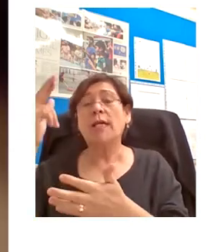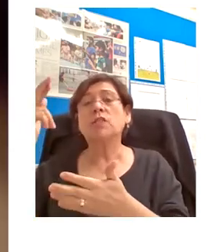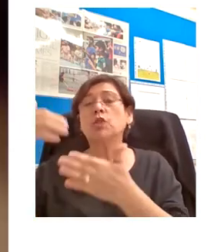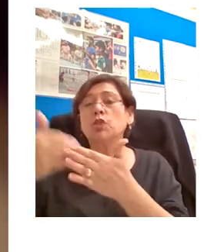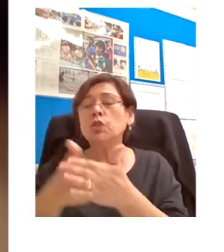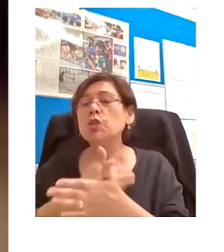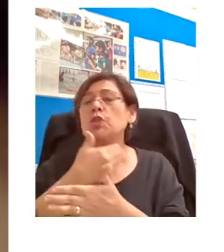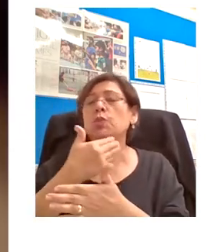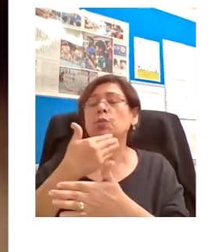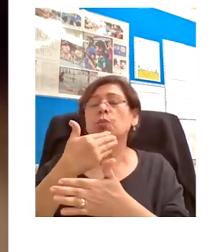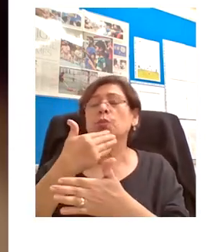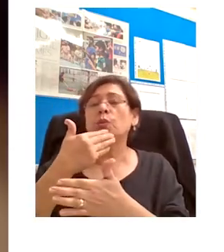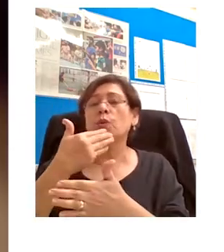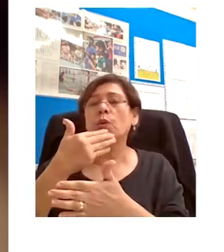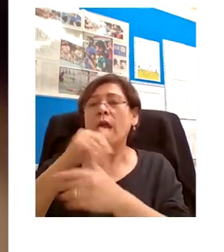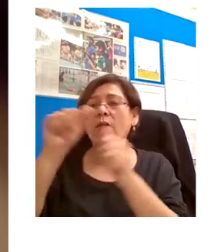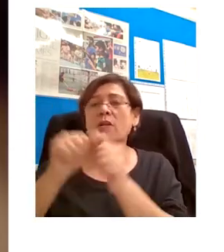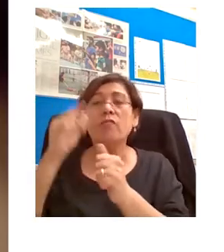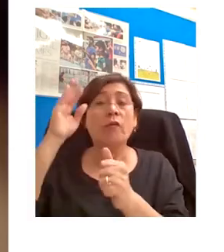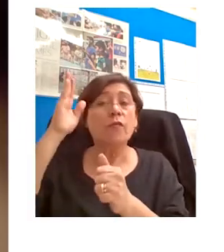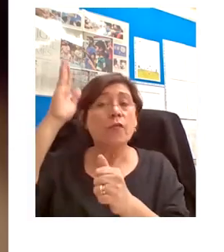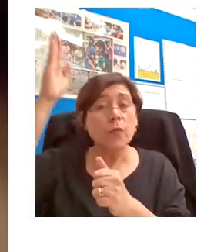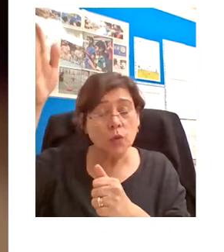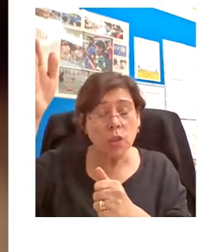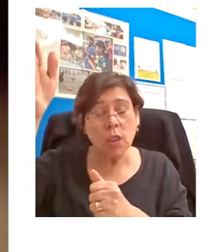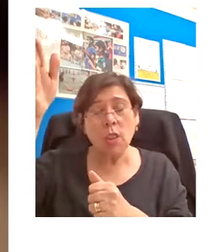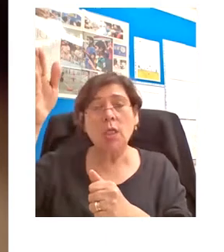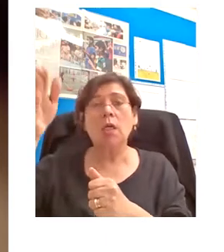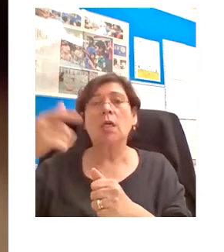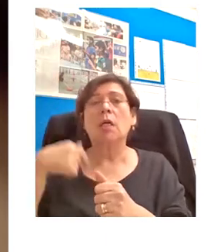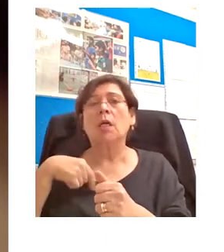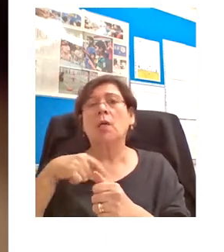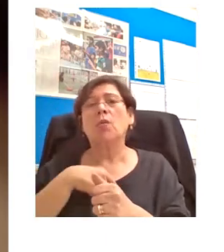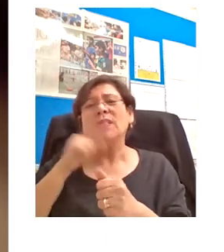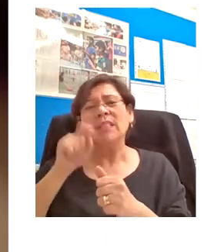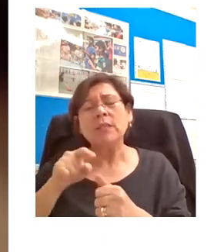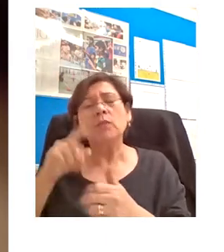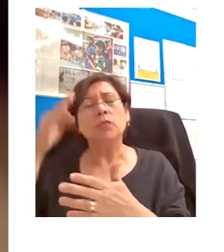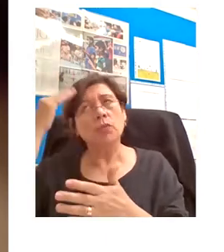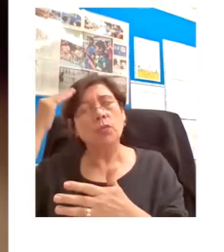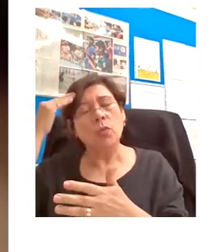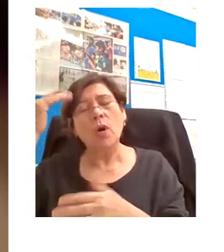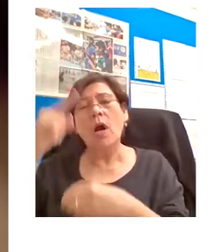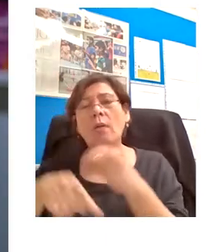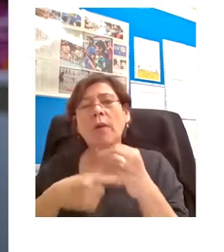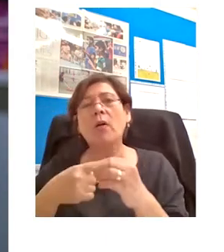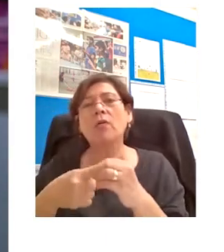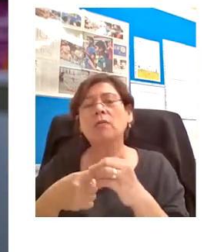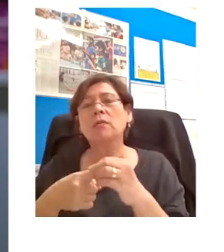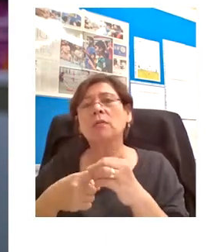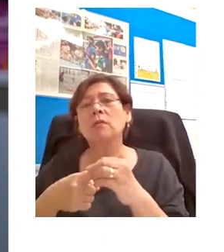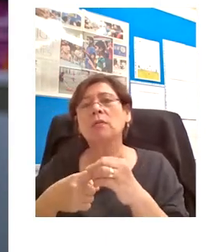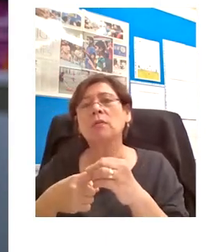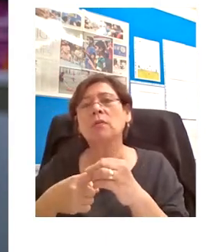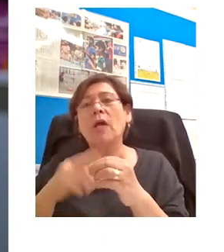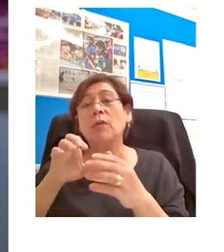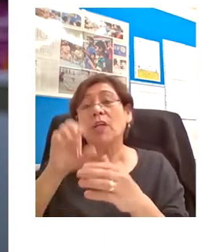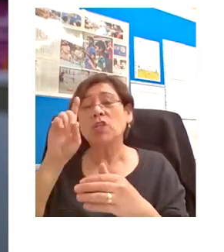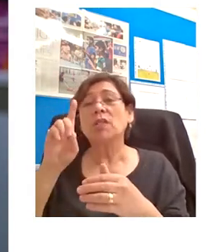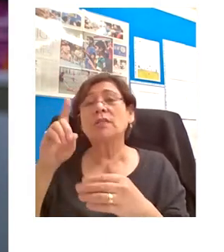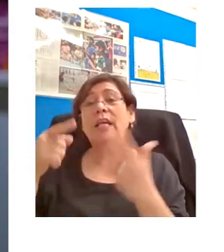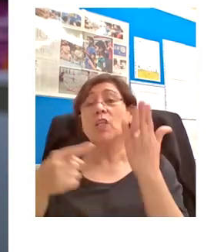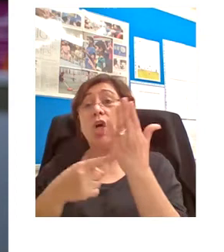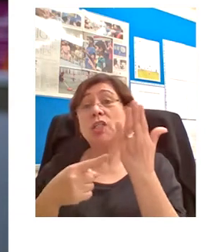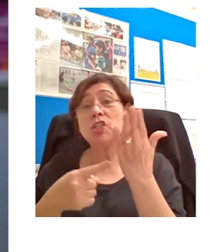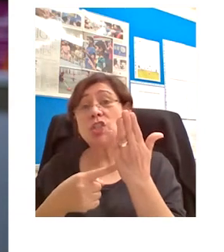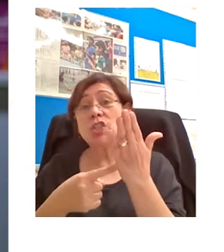That's a glimpse into possible futures in the development of educational technology from a university teacher. But of course, the purpose of